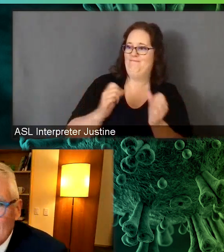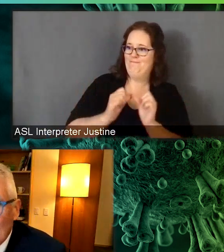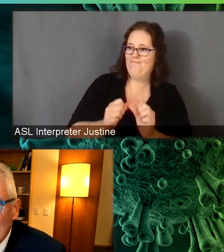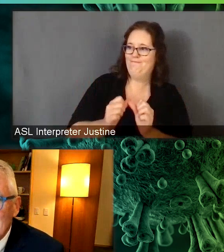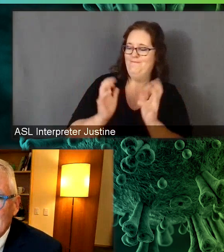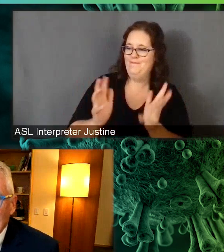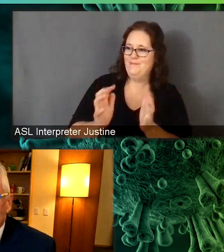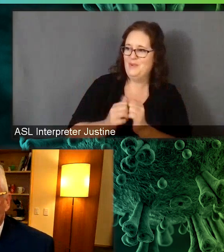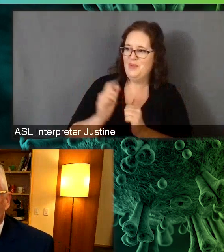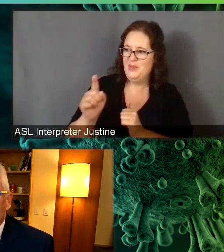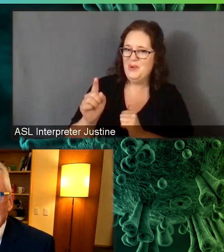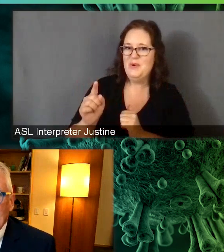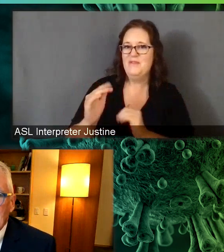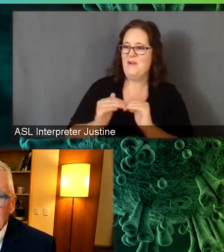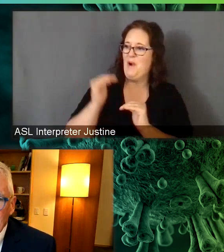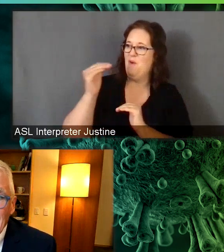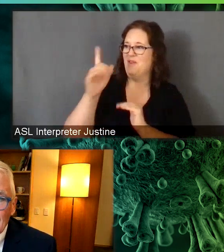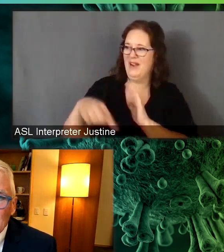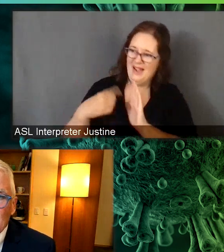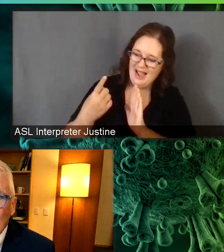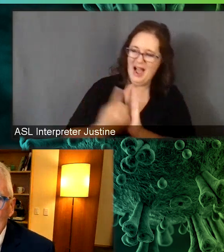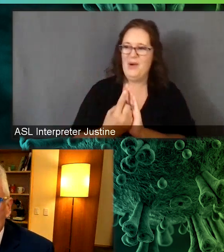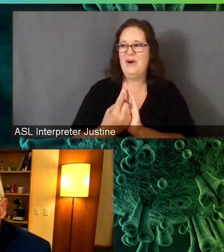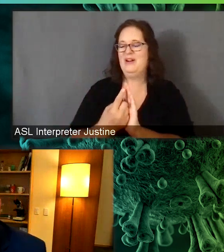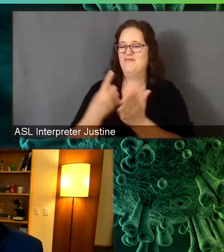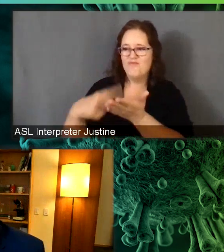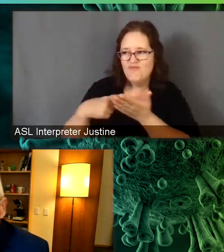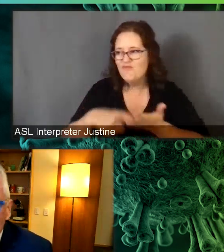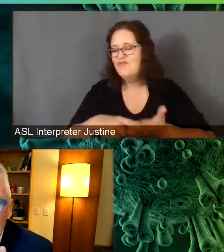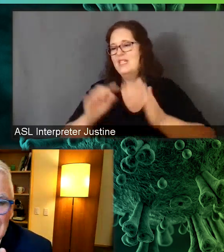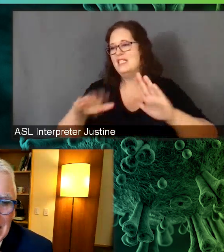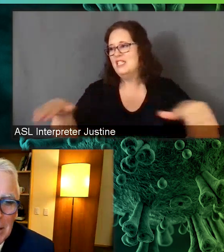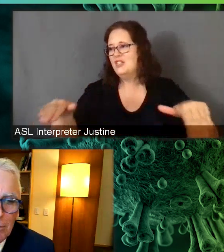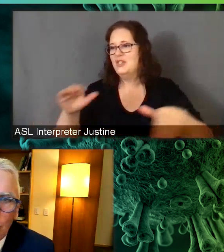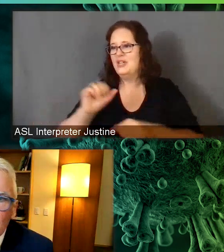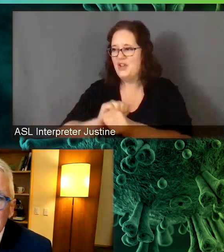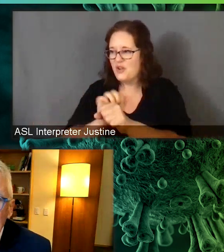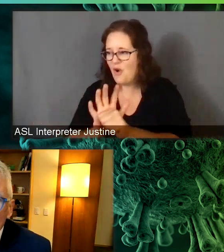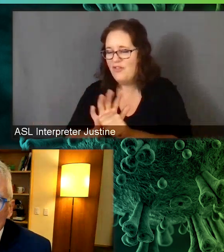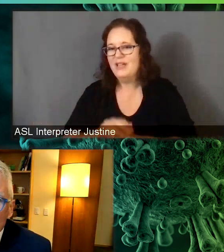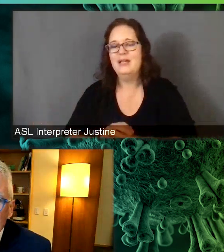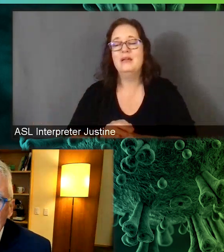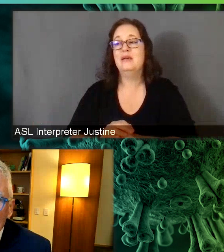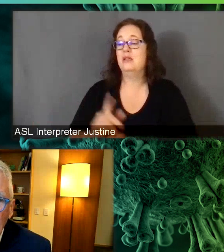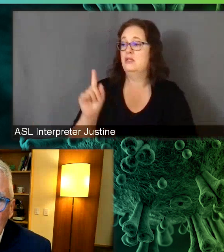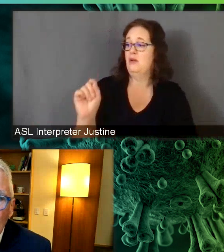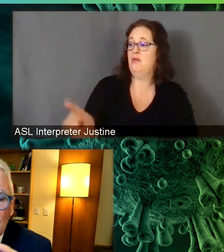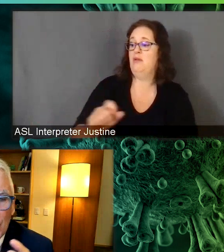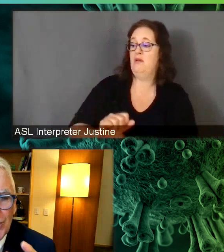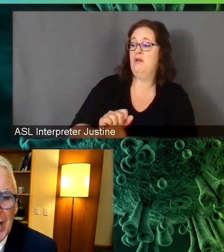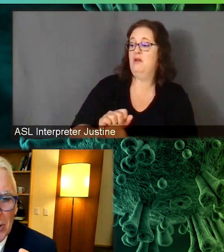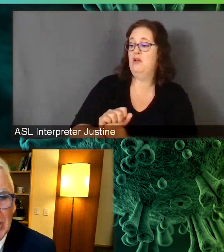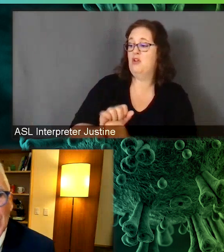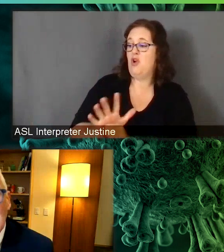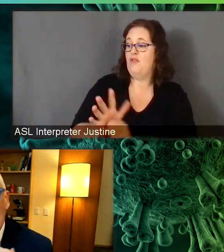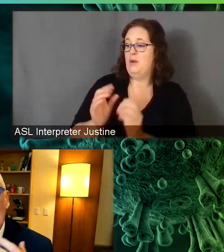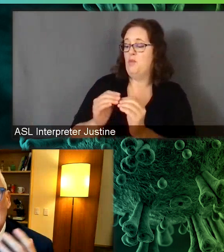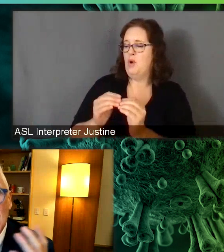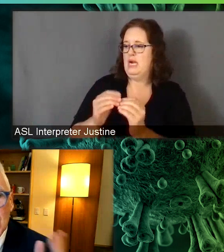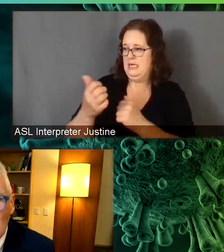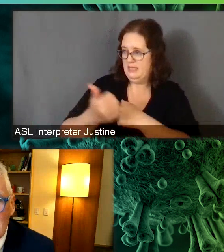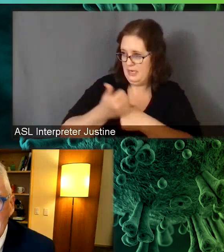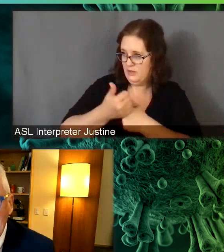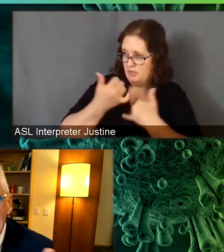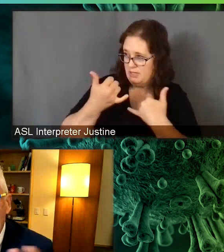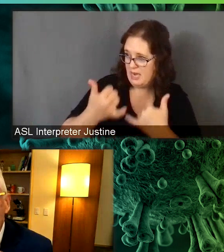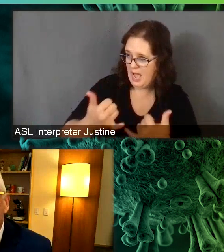and COVID. And I want to start off by saying, by asking you the question, is COVID-19 more dangerous for kids now with Delta than it was